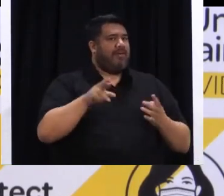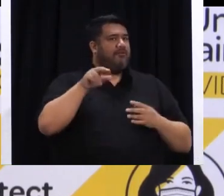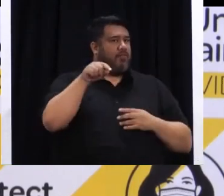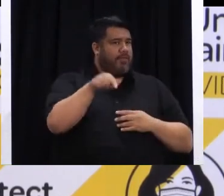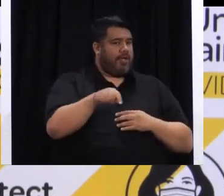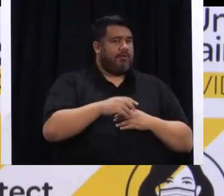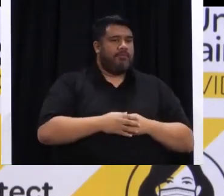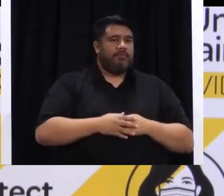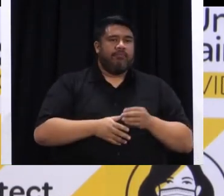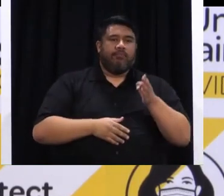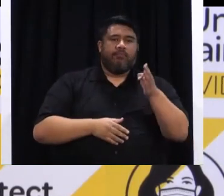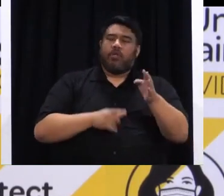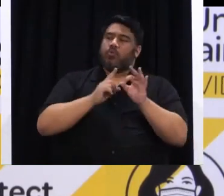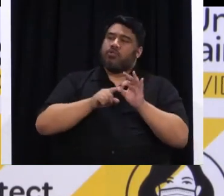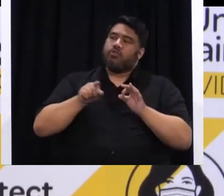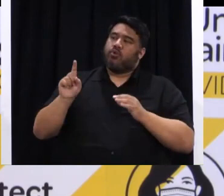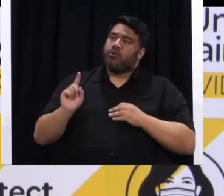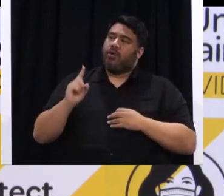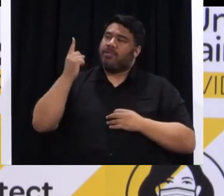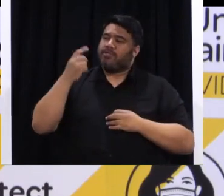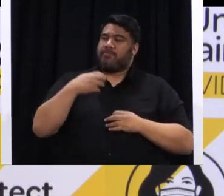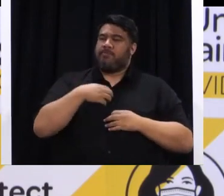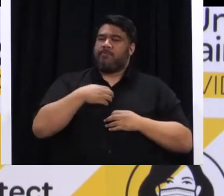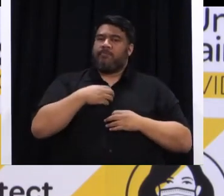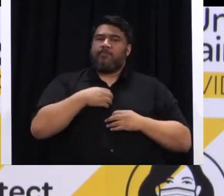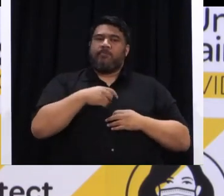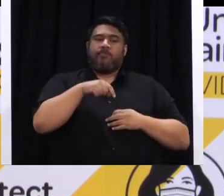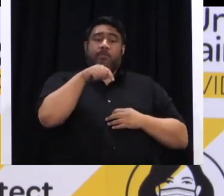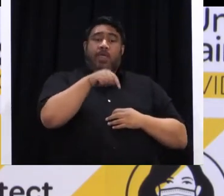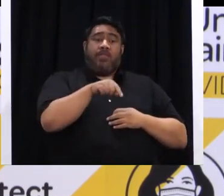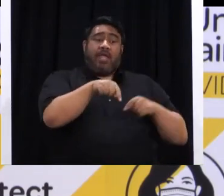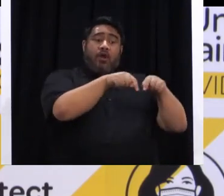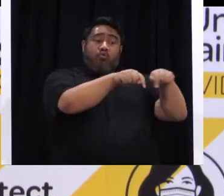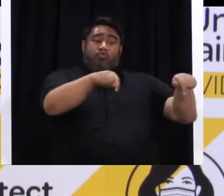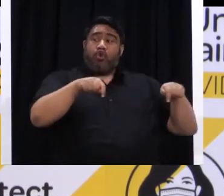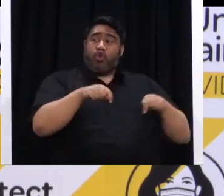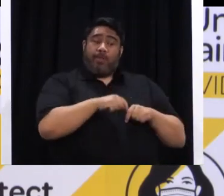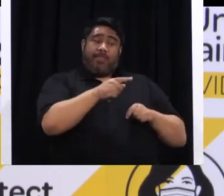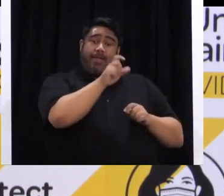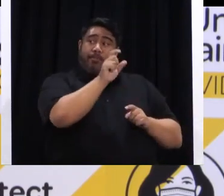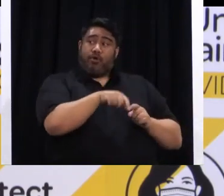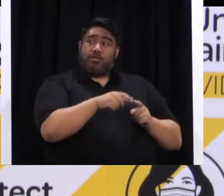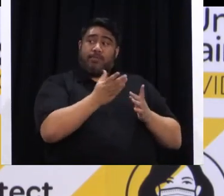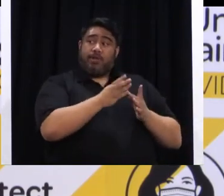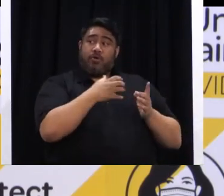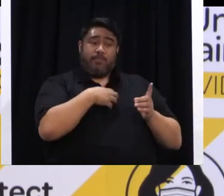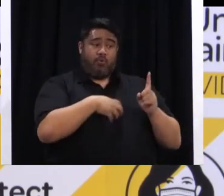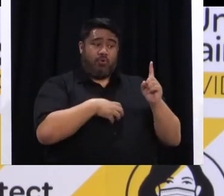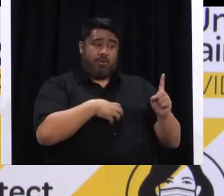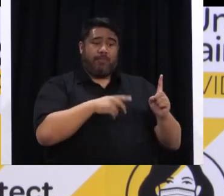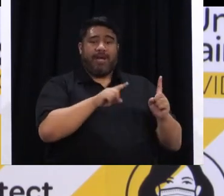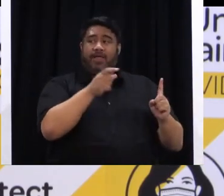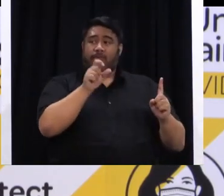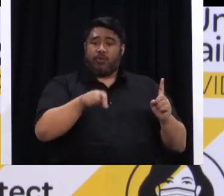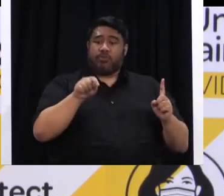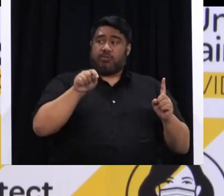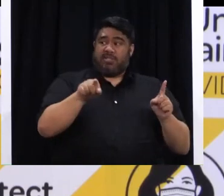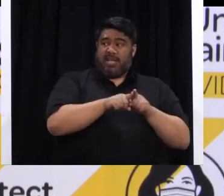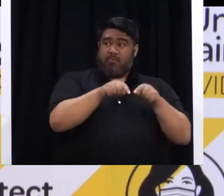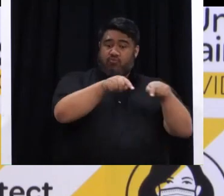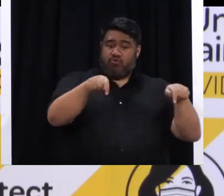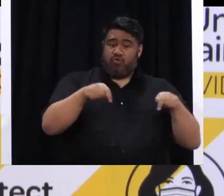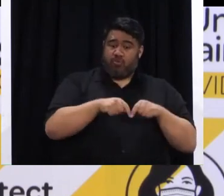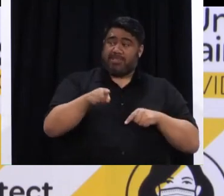for you. A third patient in the room with the COVID patient at Middlemore says it's strange that neither the government